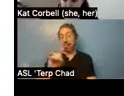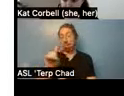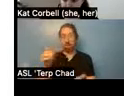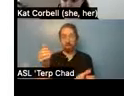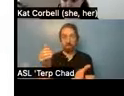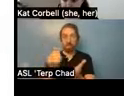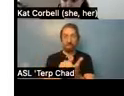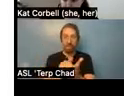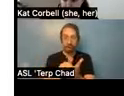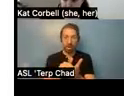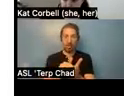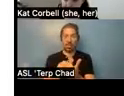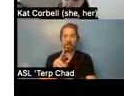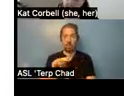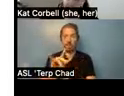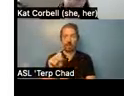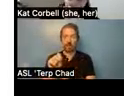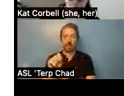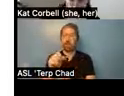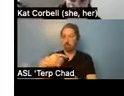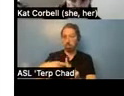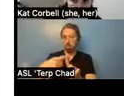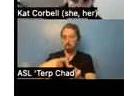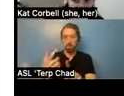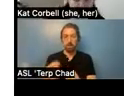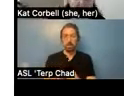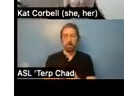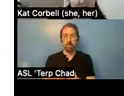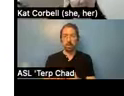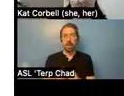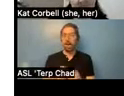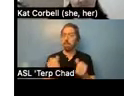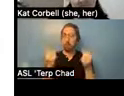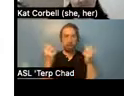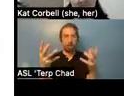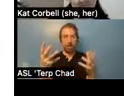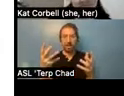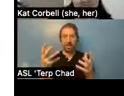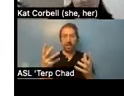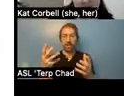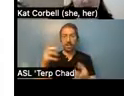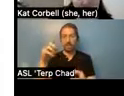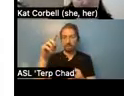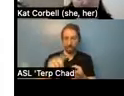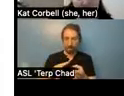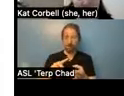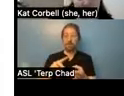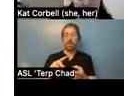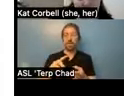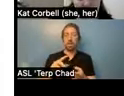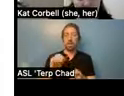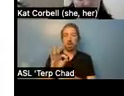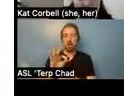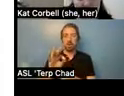decrease in units renting at or below $200. Also, there was no right to shelter until